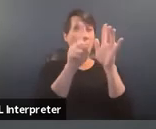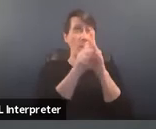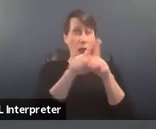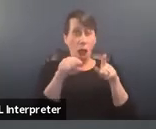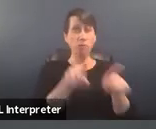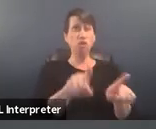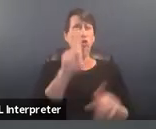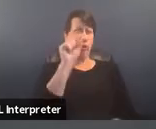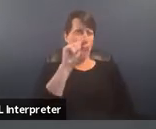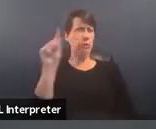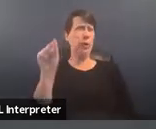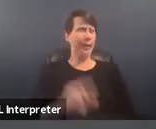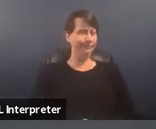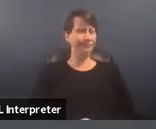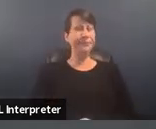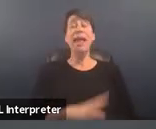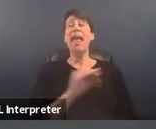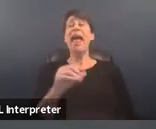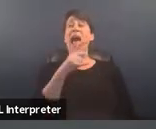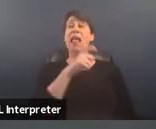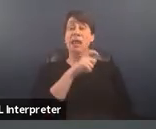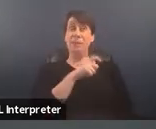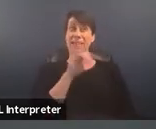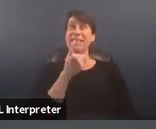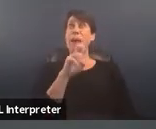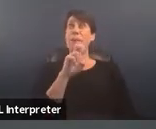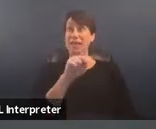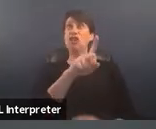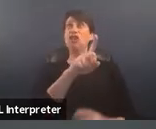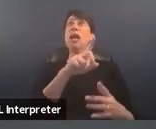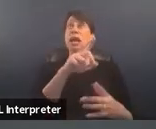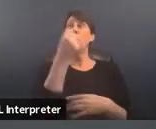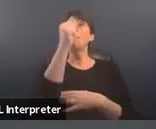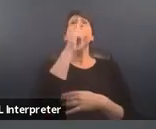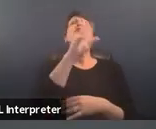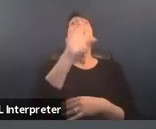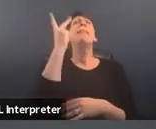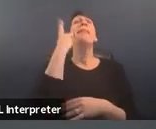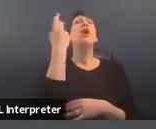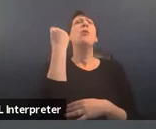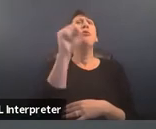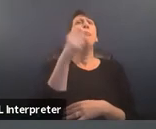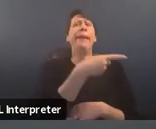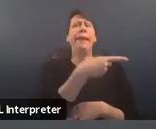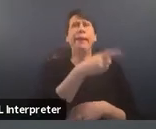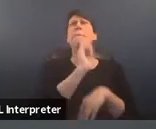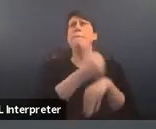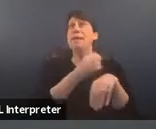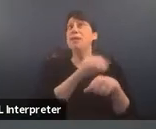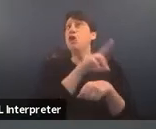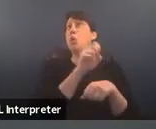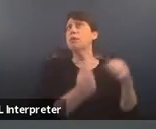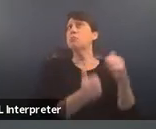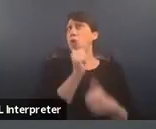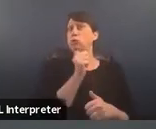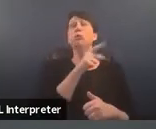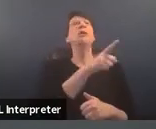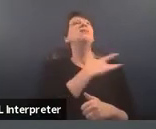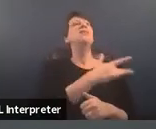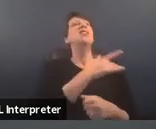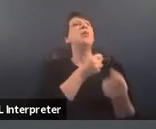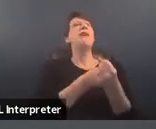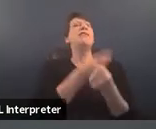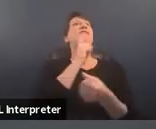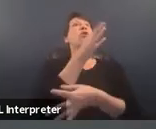2020 um and the police abolition movement is really a political movement that's largely based in the united states that advocates for